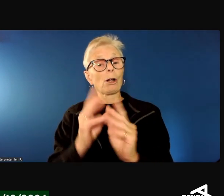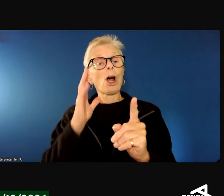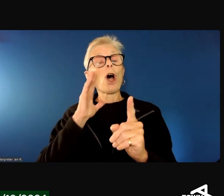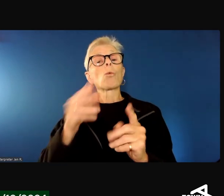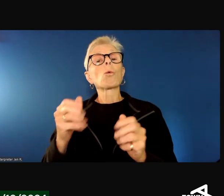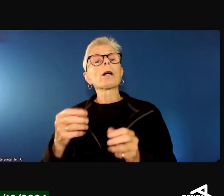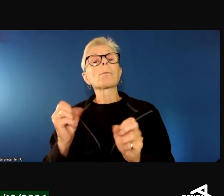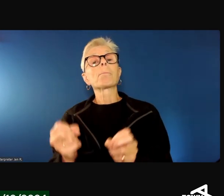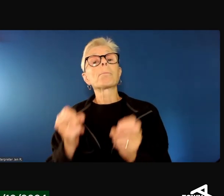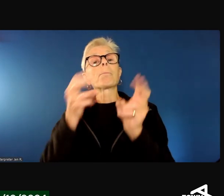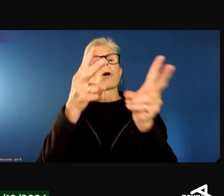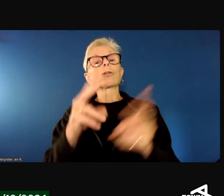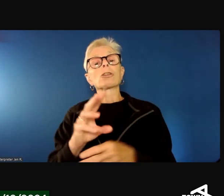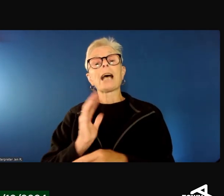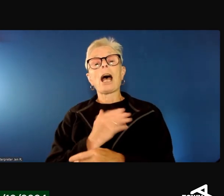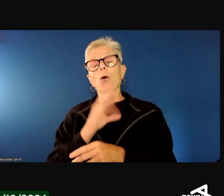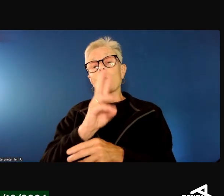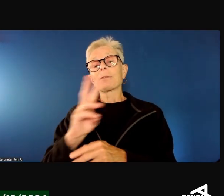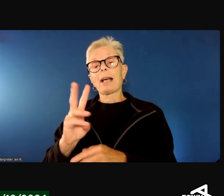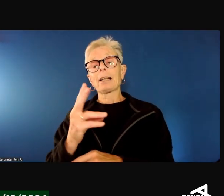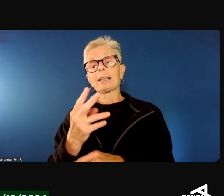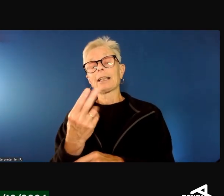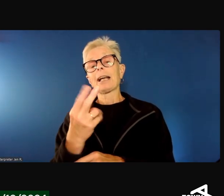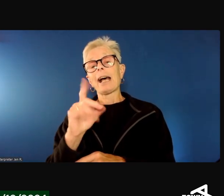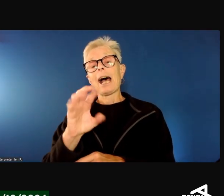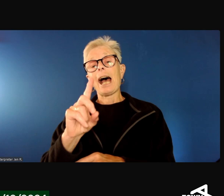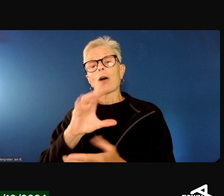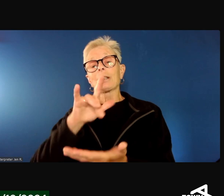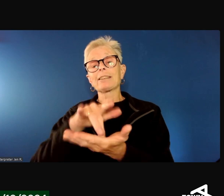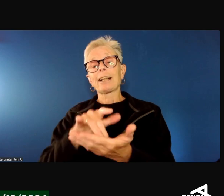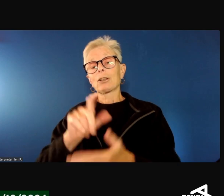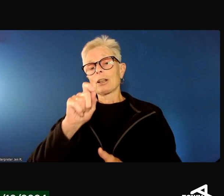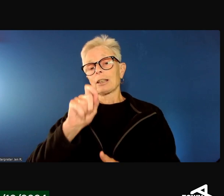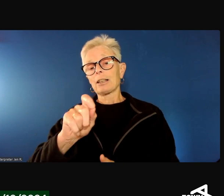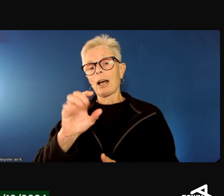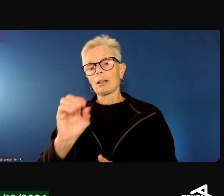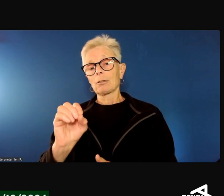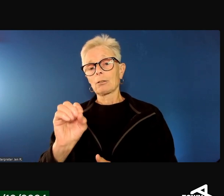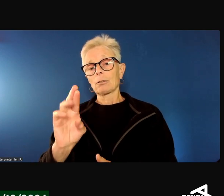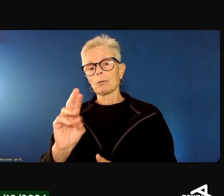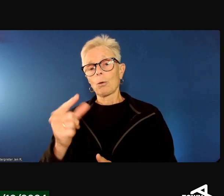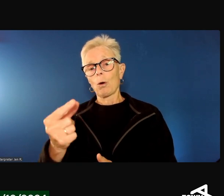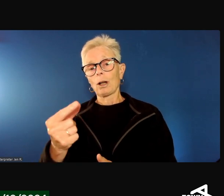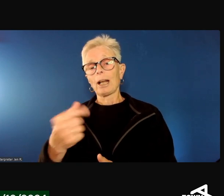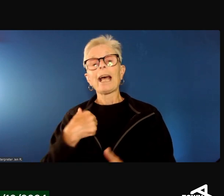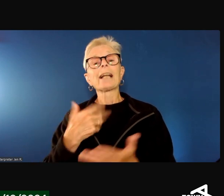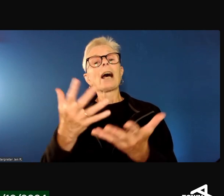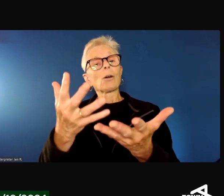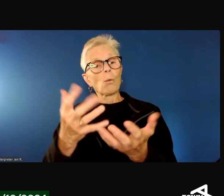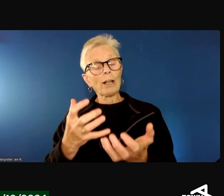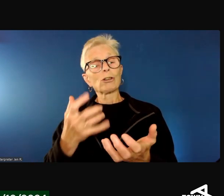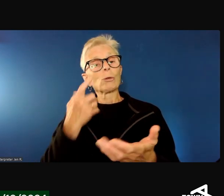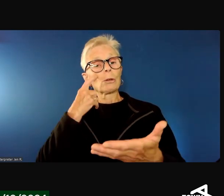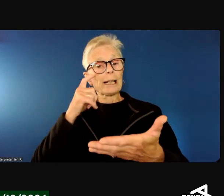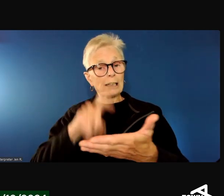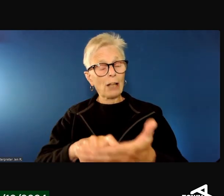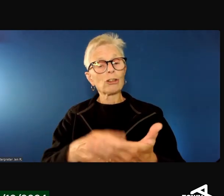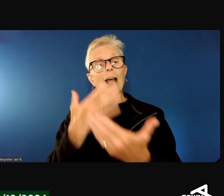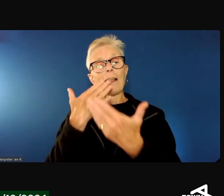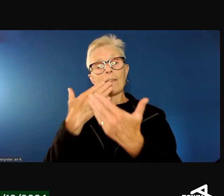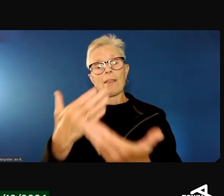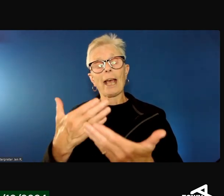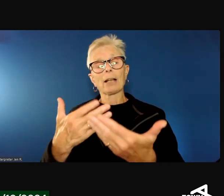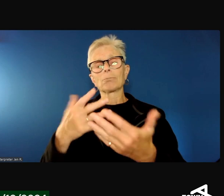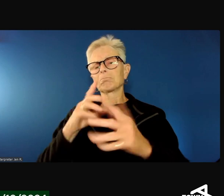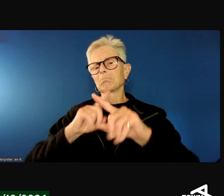our website at howardcenter.org. I also want to acknowledge and thank our partners